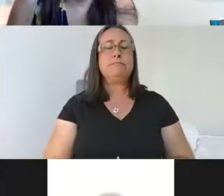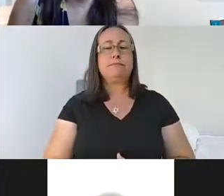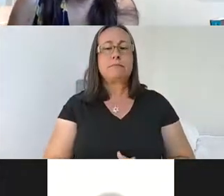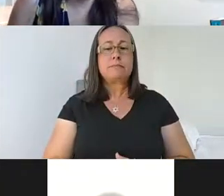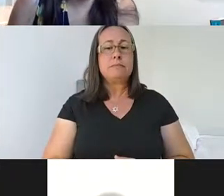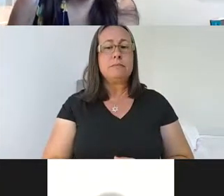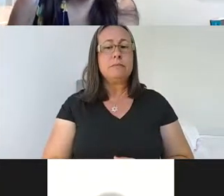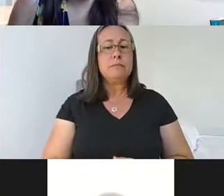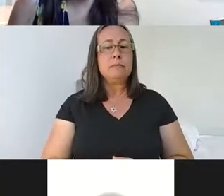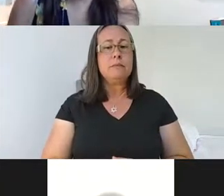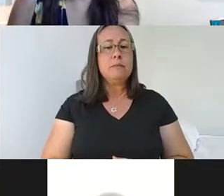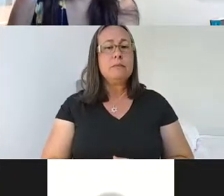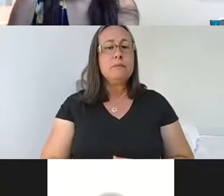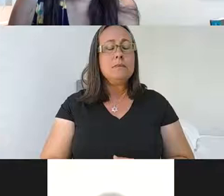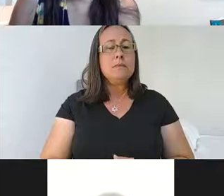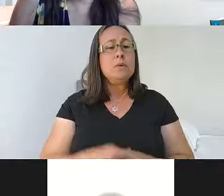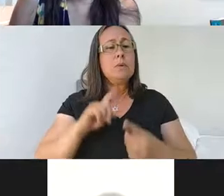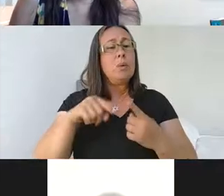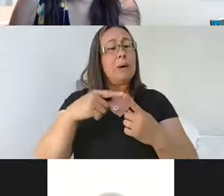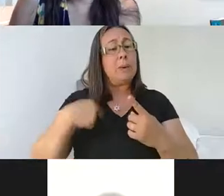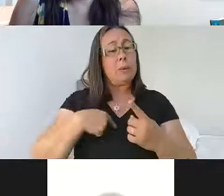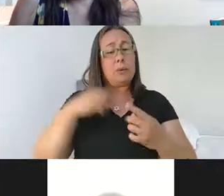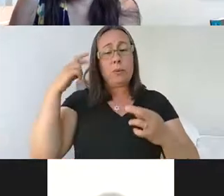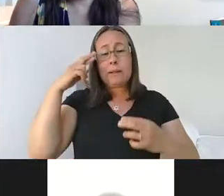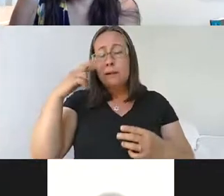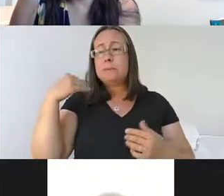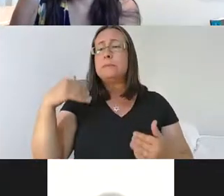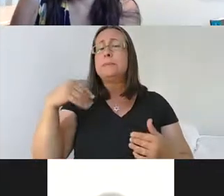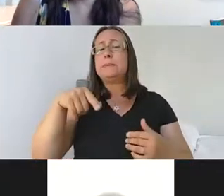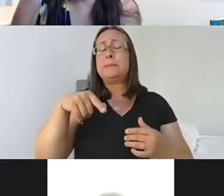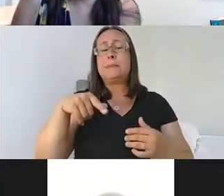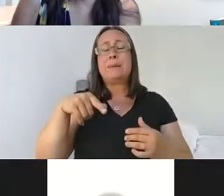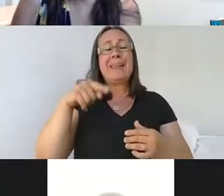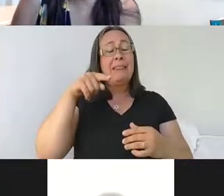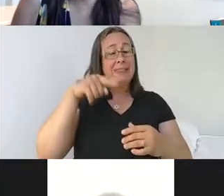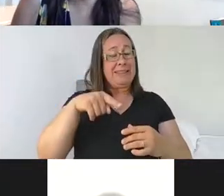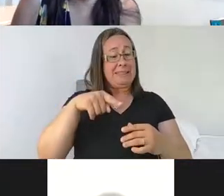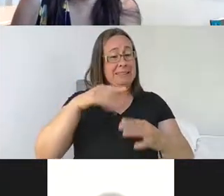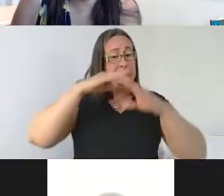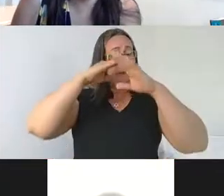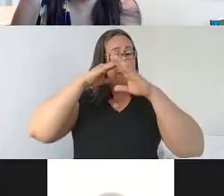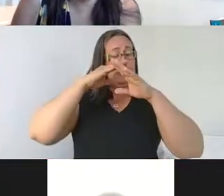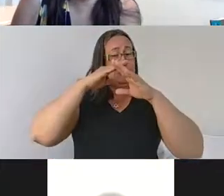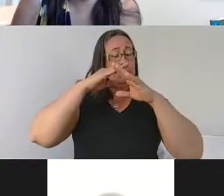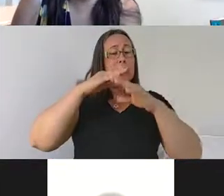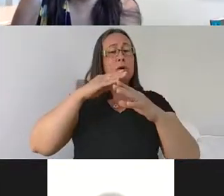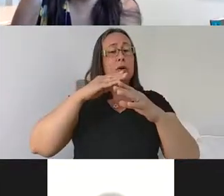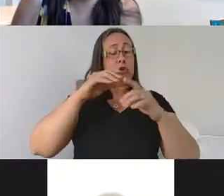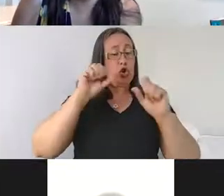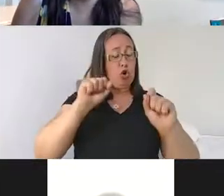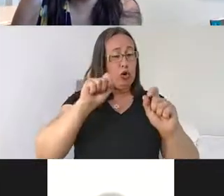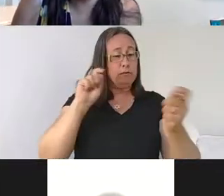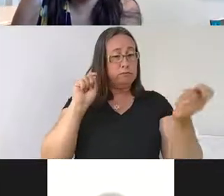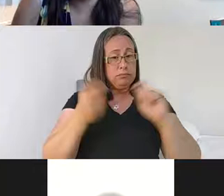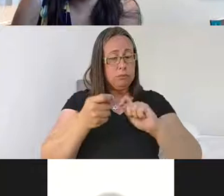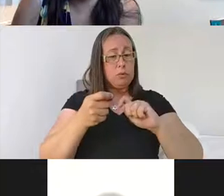And so once we realize that this deficit is maybe reversible, we've started to try to identify ways to